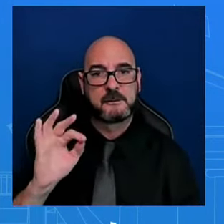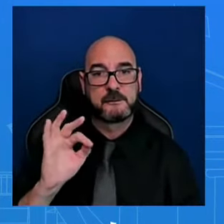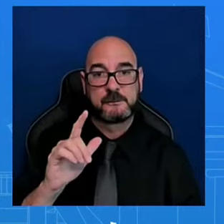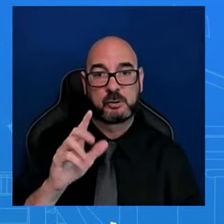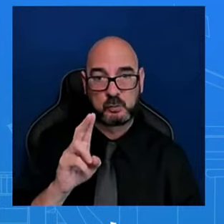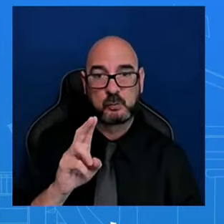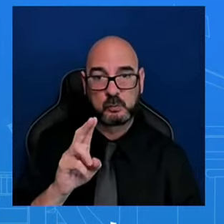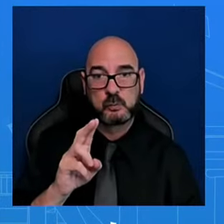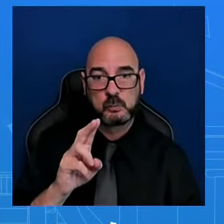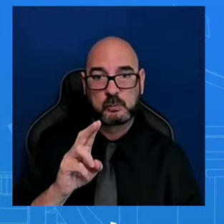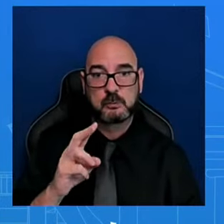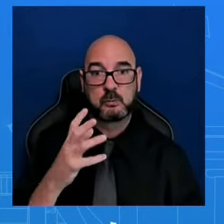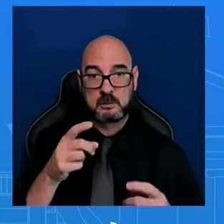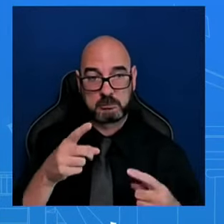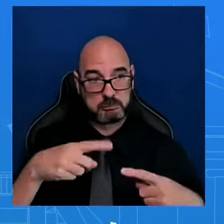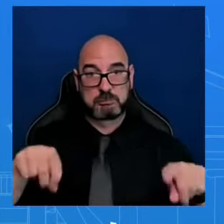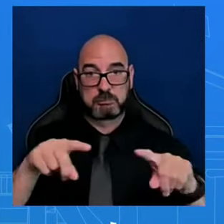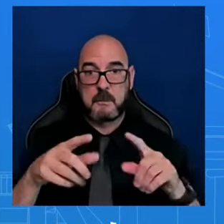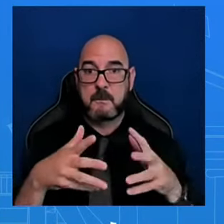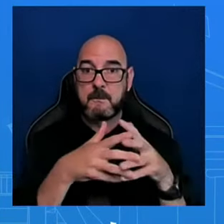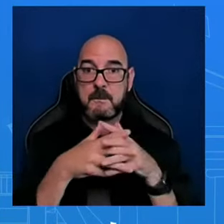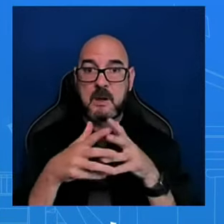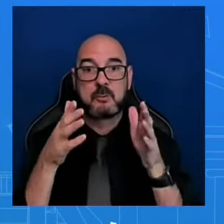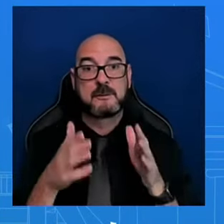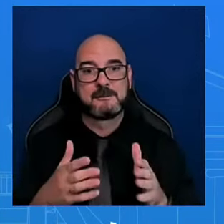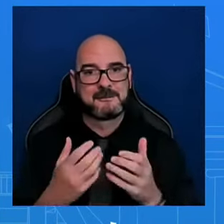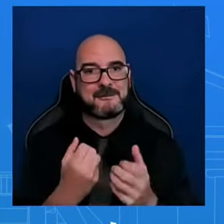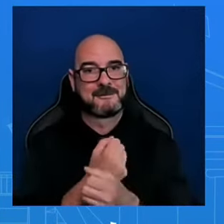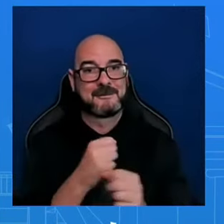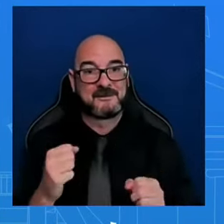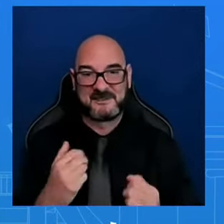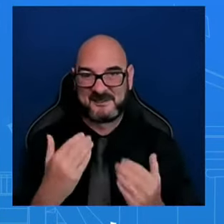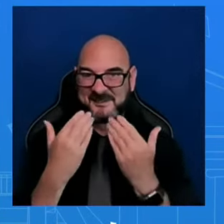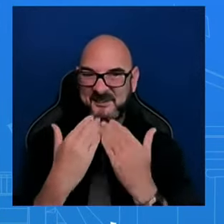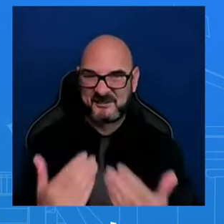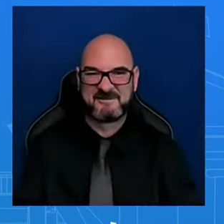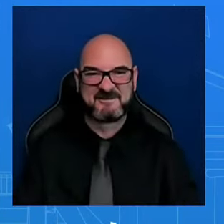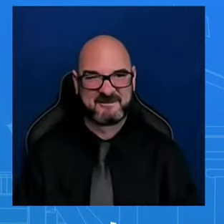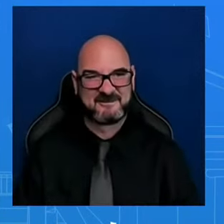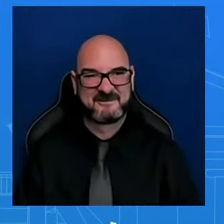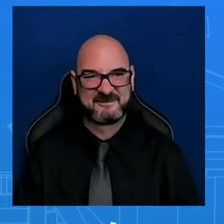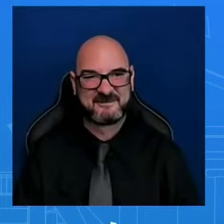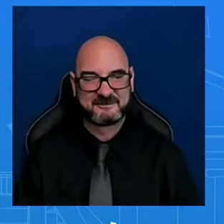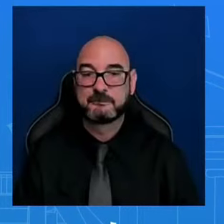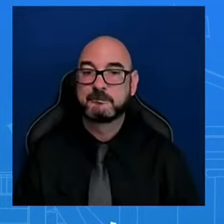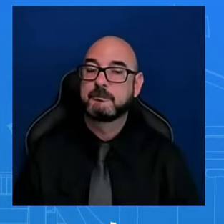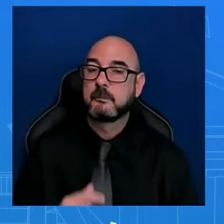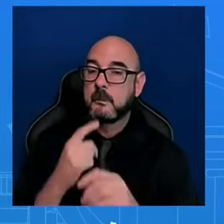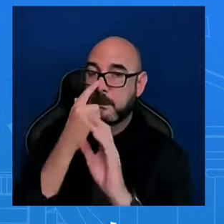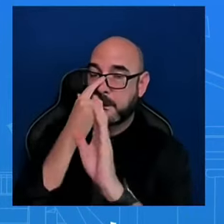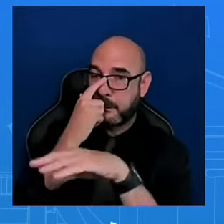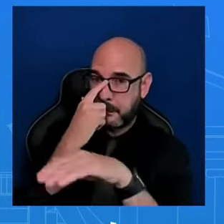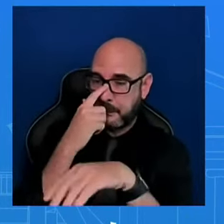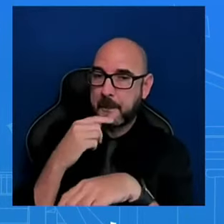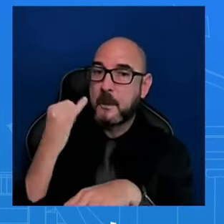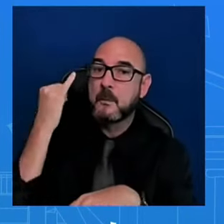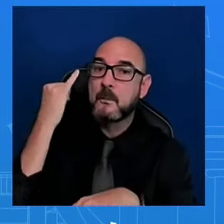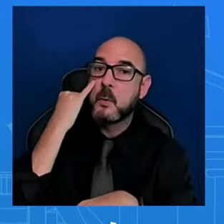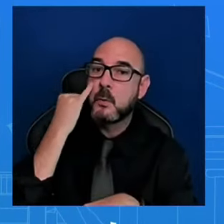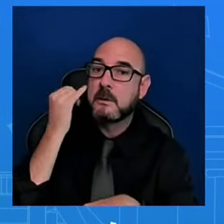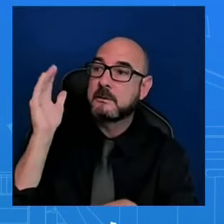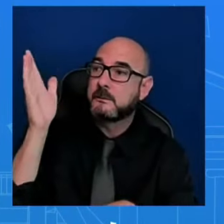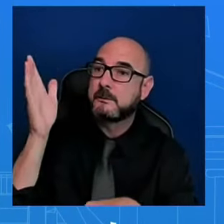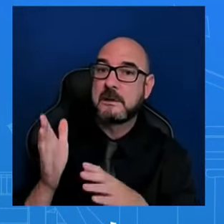Go ahead, MJ. Karine, if Speaker Johnson were to put some form of Ukraine aid on the floor and a lawmaker, say a